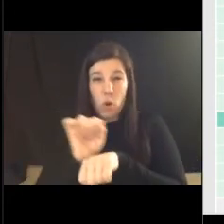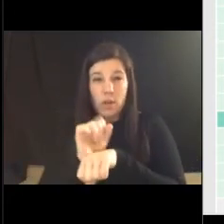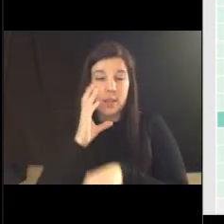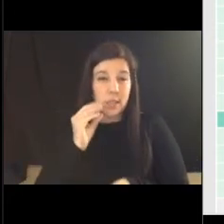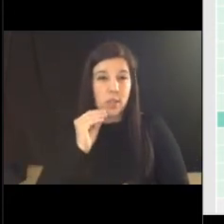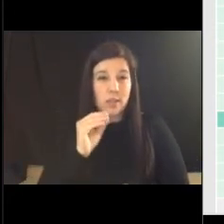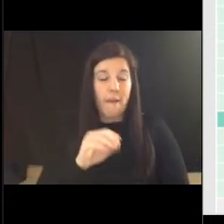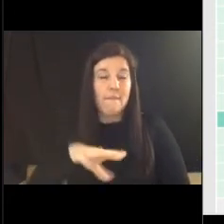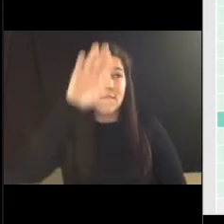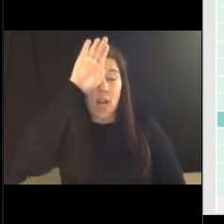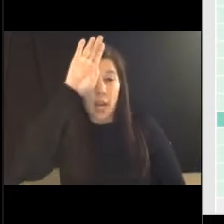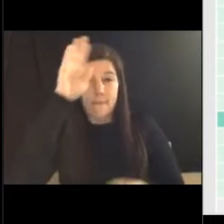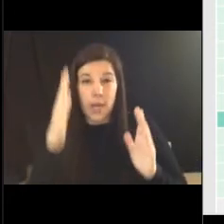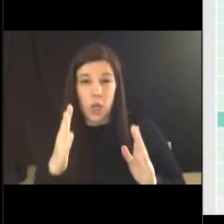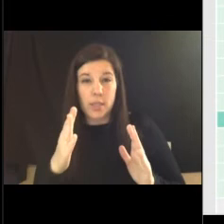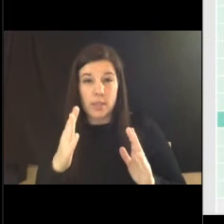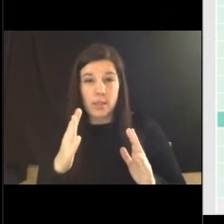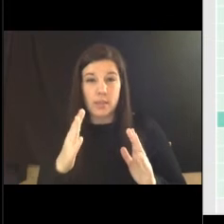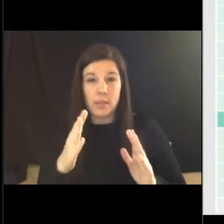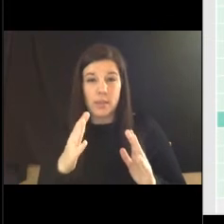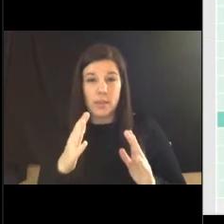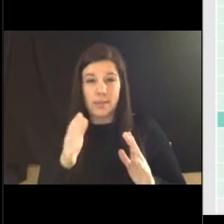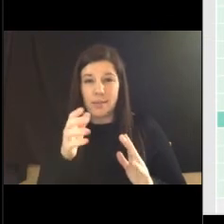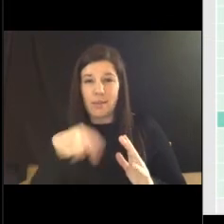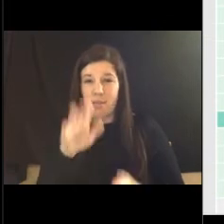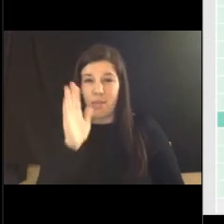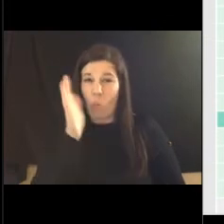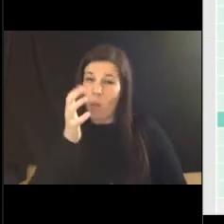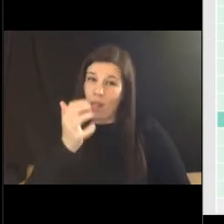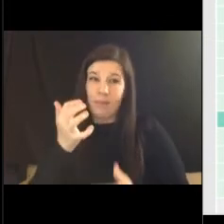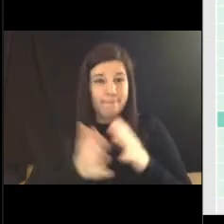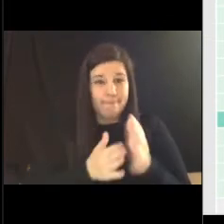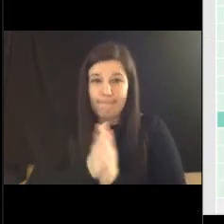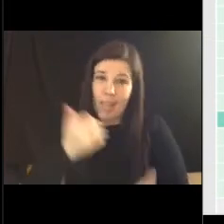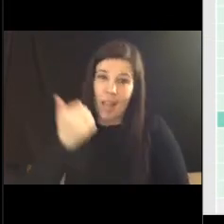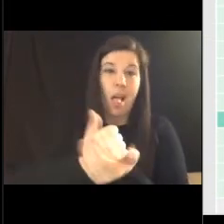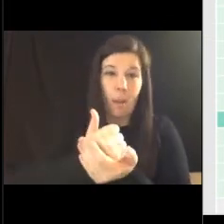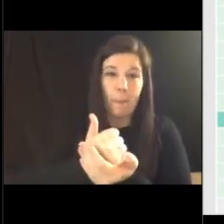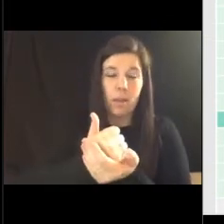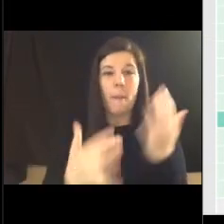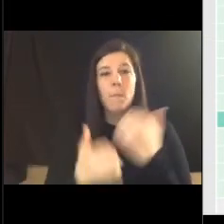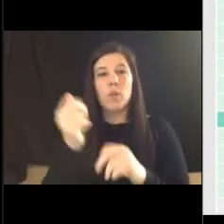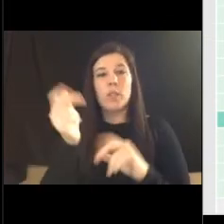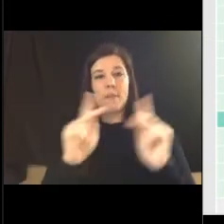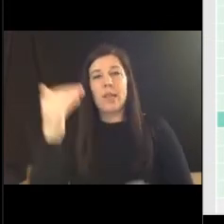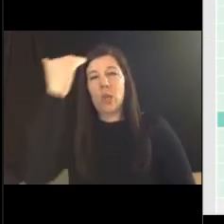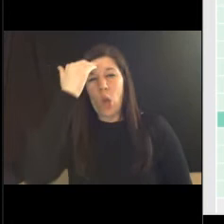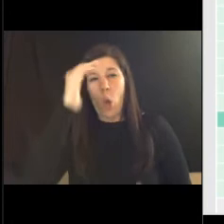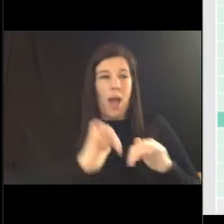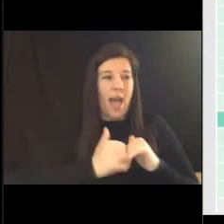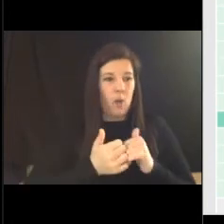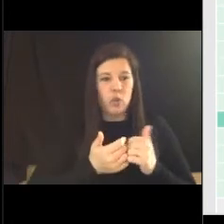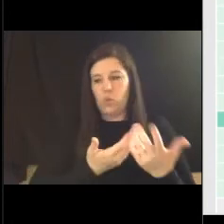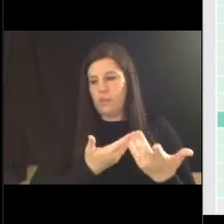firefighters tend to contribute and jump in uh most of most of the firefighters know how to operate heavy equipment and hand tools and